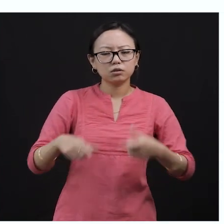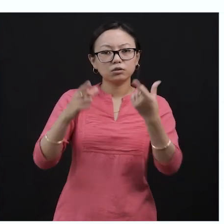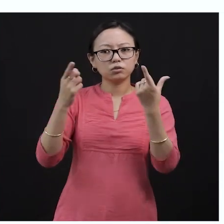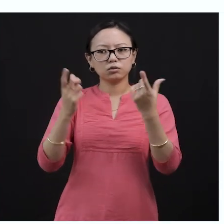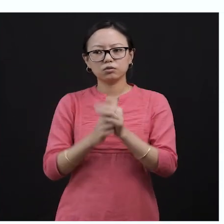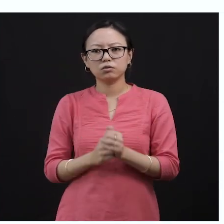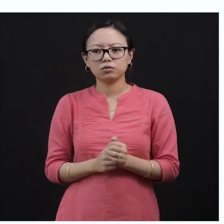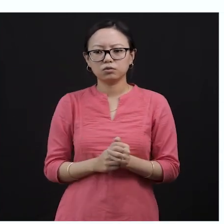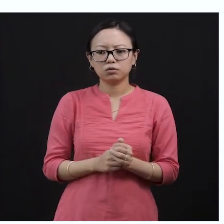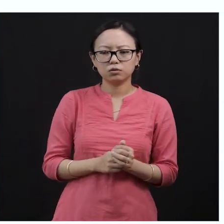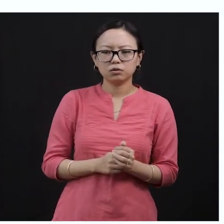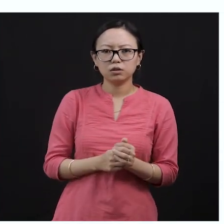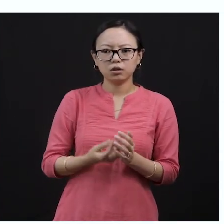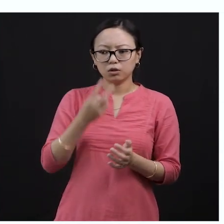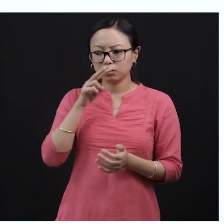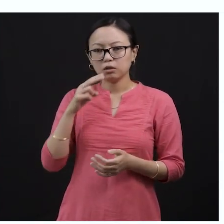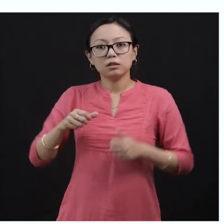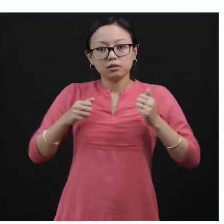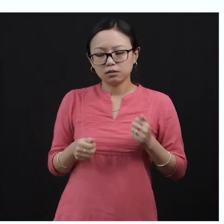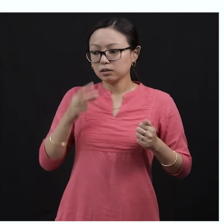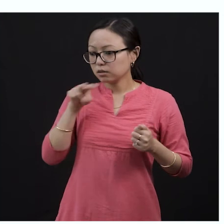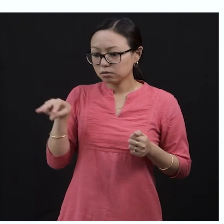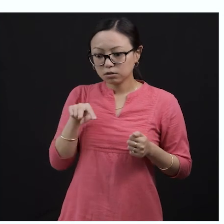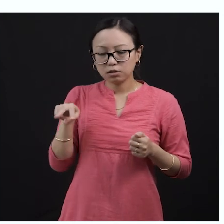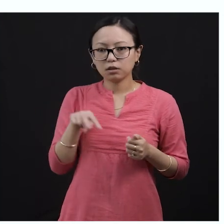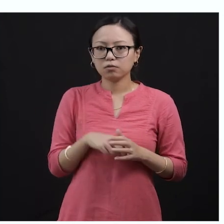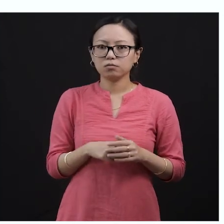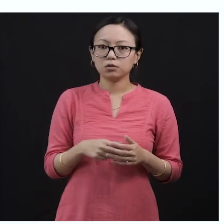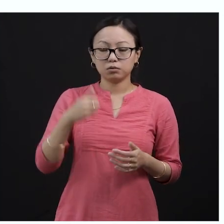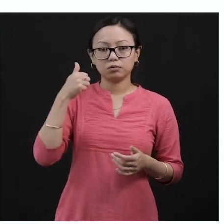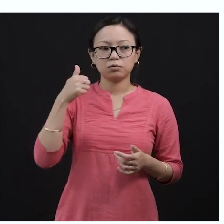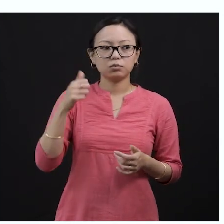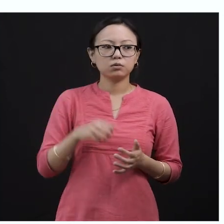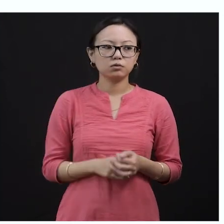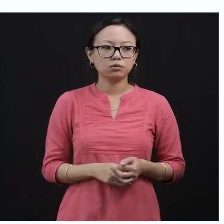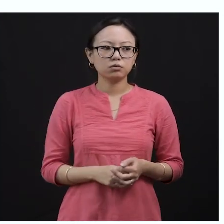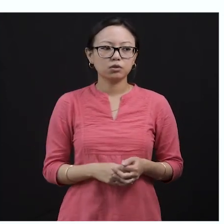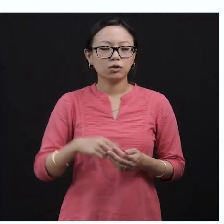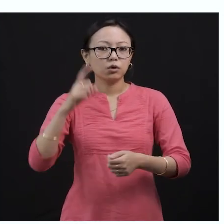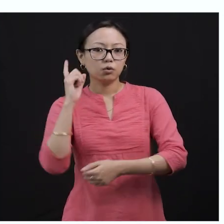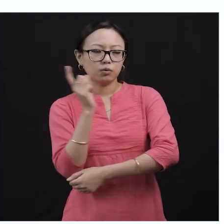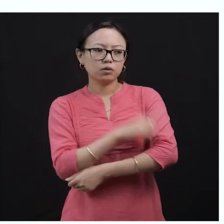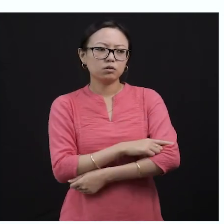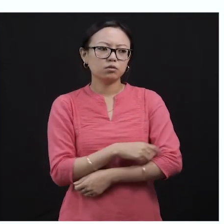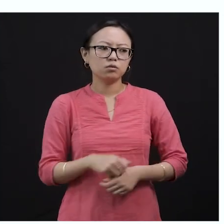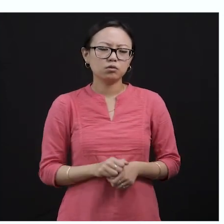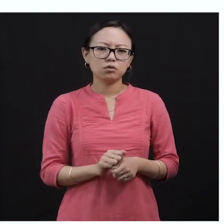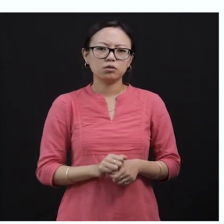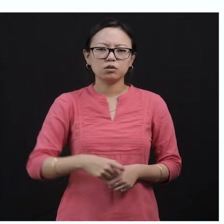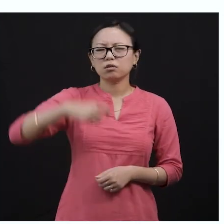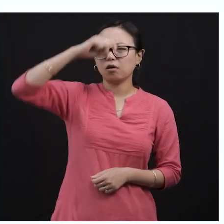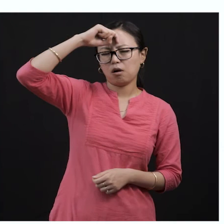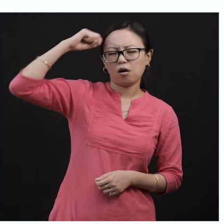a mangoes and a cobra. It was a warm day. It's hot, okay? So everyone went home, even the gardener did not want to